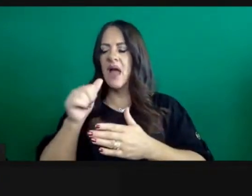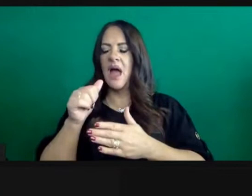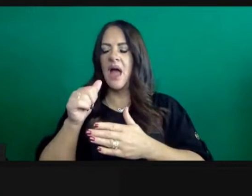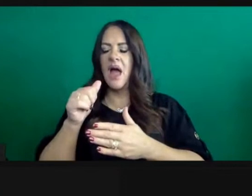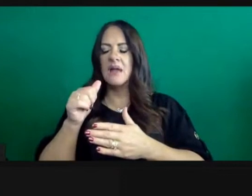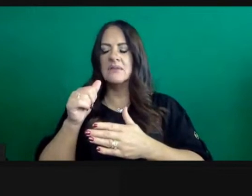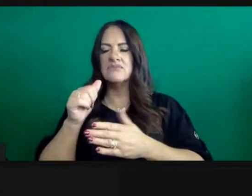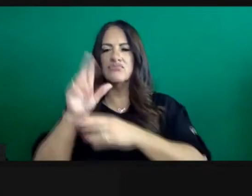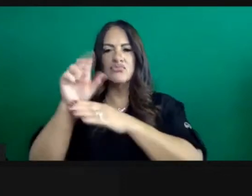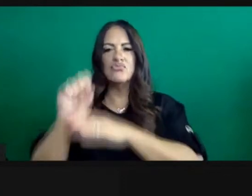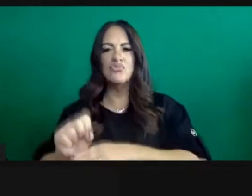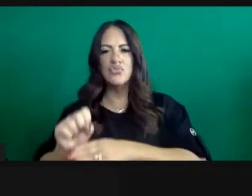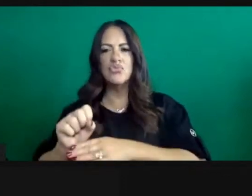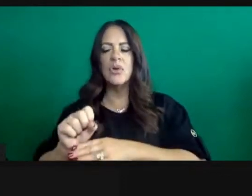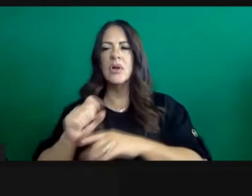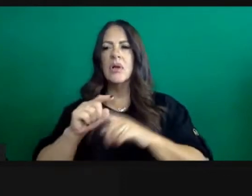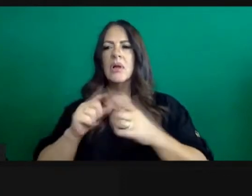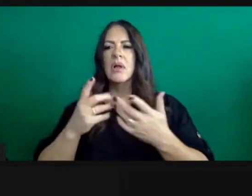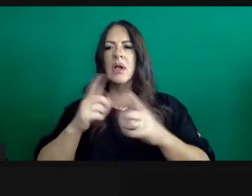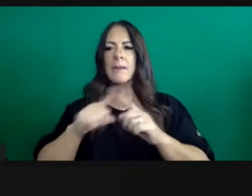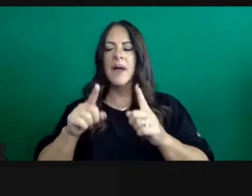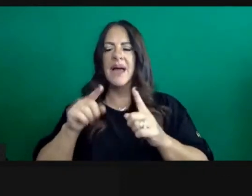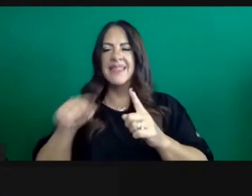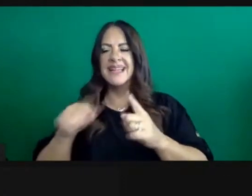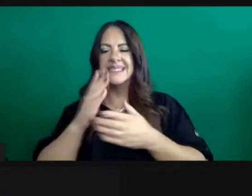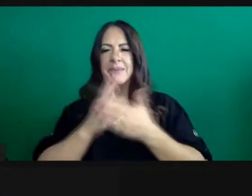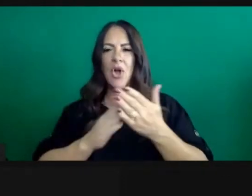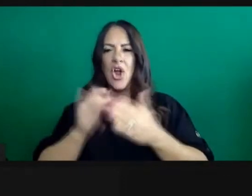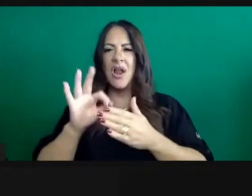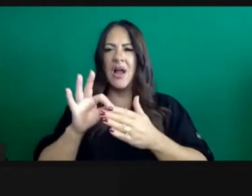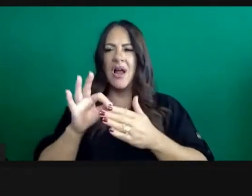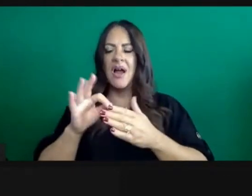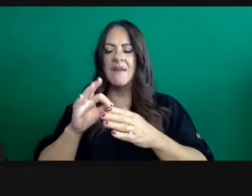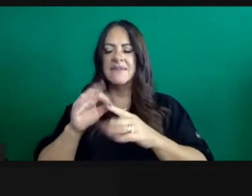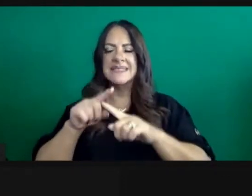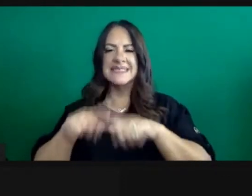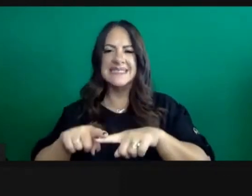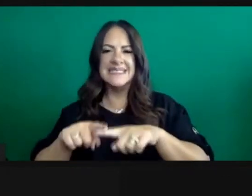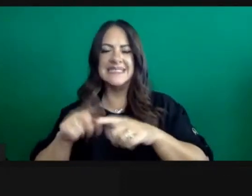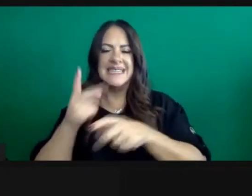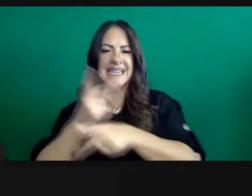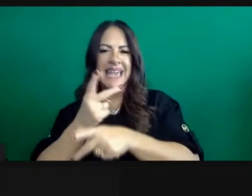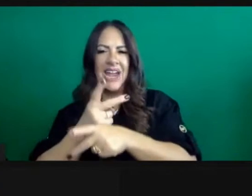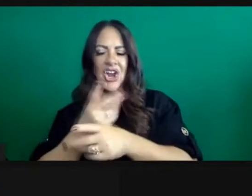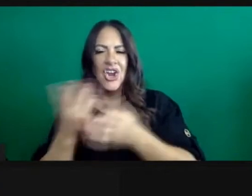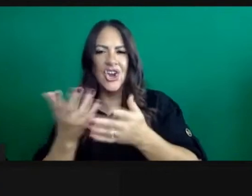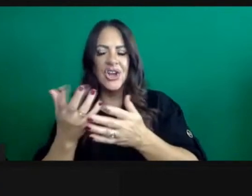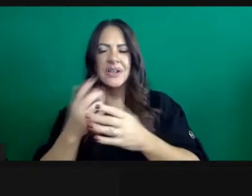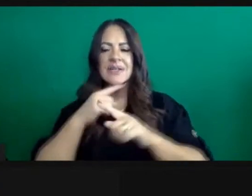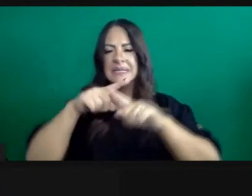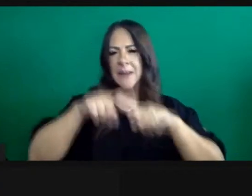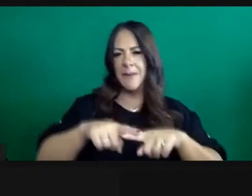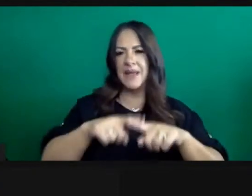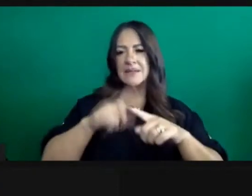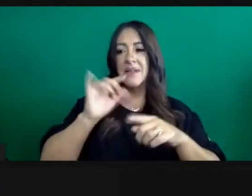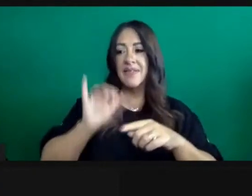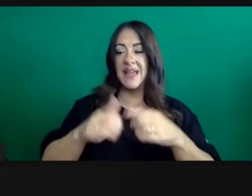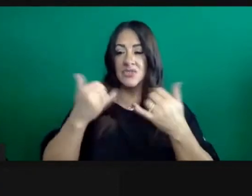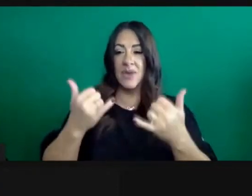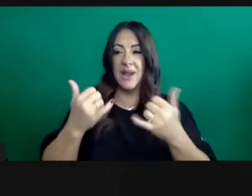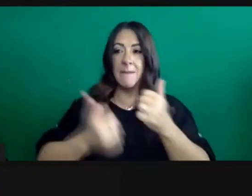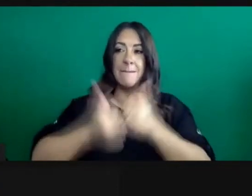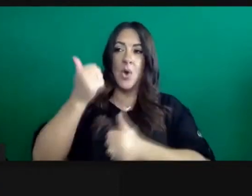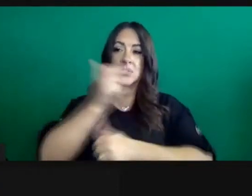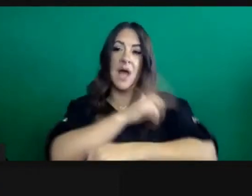might say is a form of contingency care. So those decisions are happening throughout impacted regions. Now, there